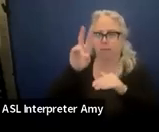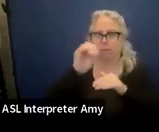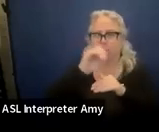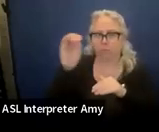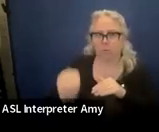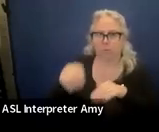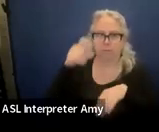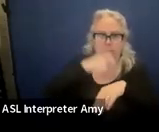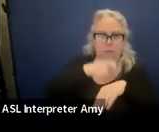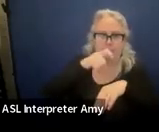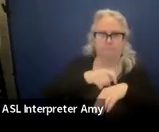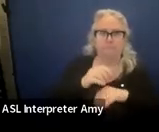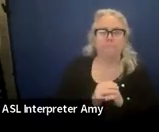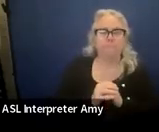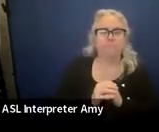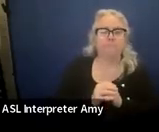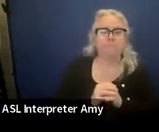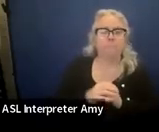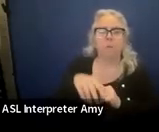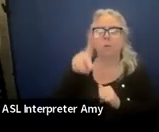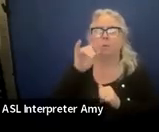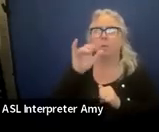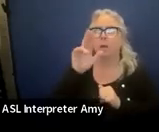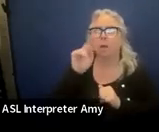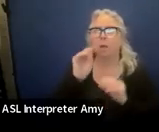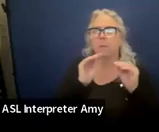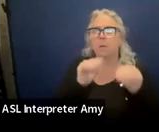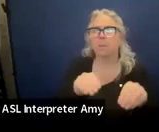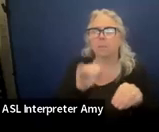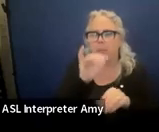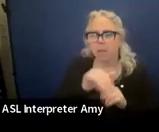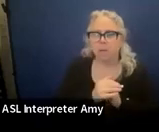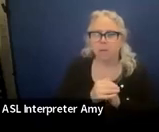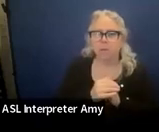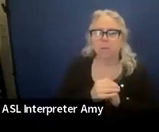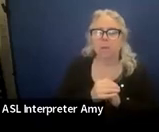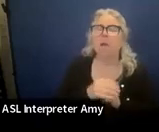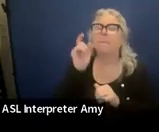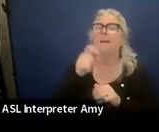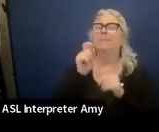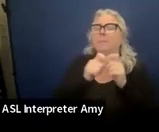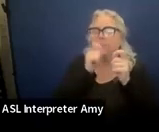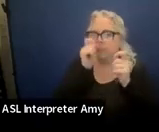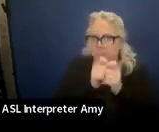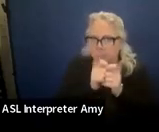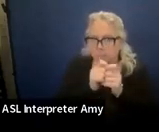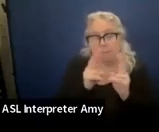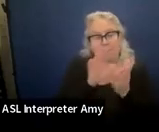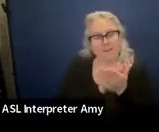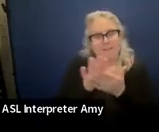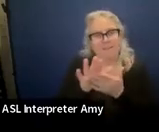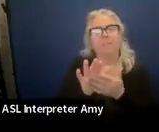Oh, Diane put it in there. Less than. Must be specific. Very nice.